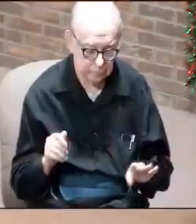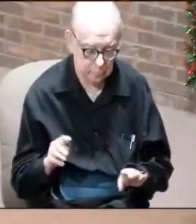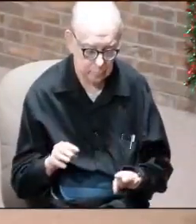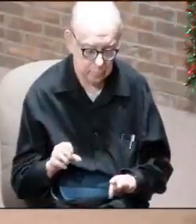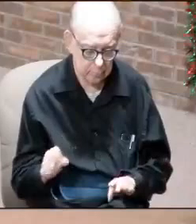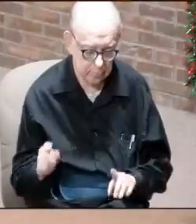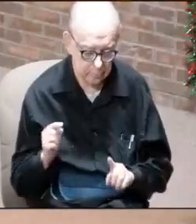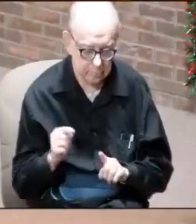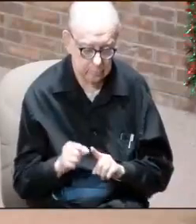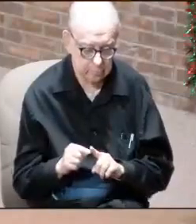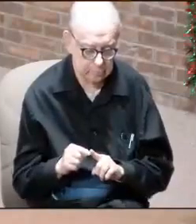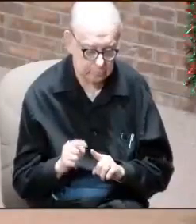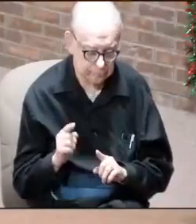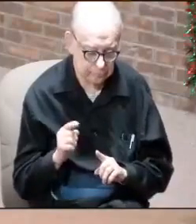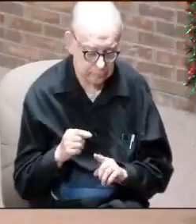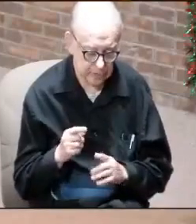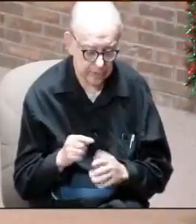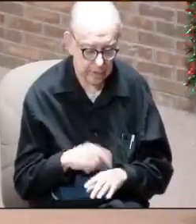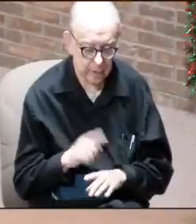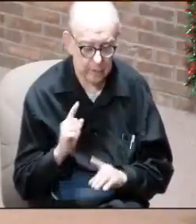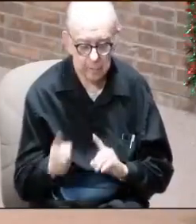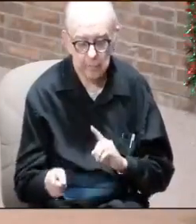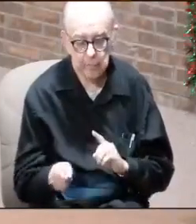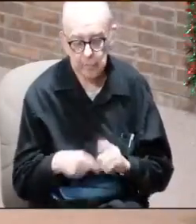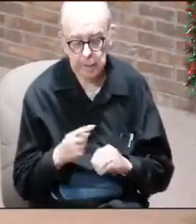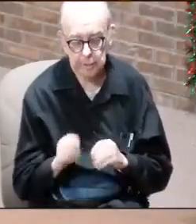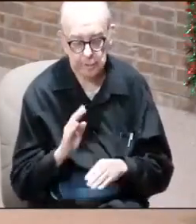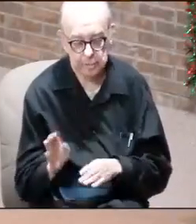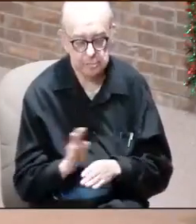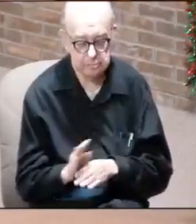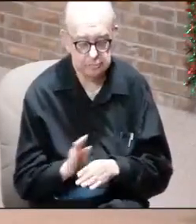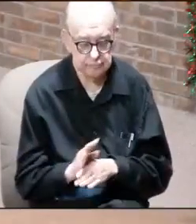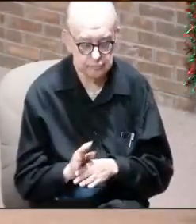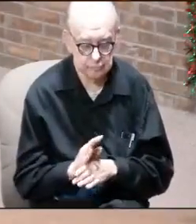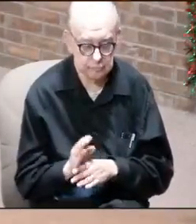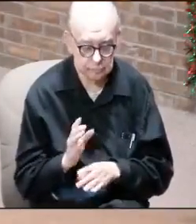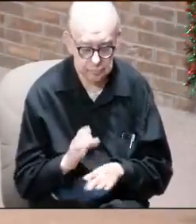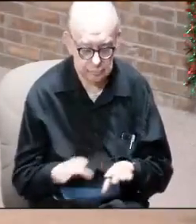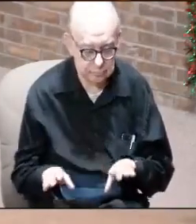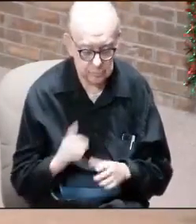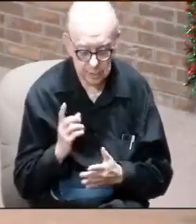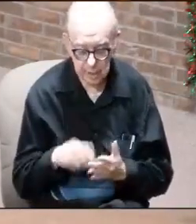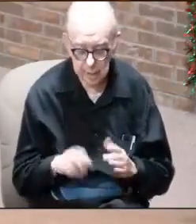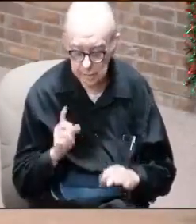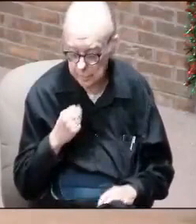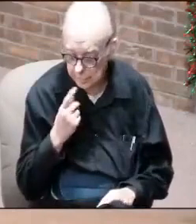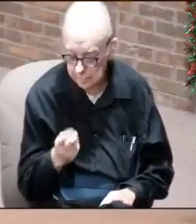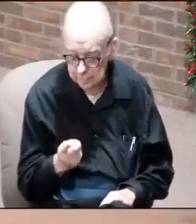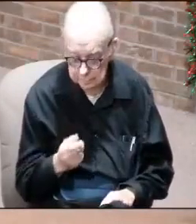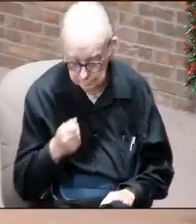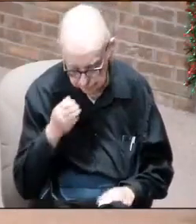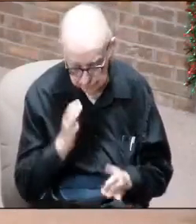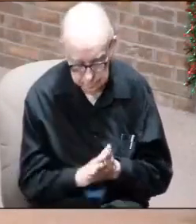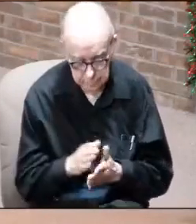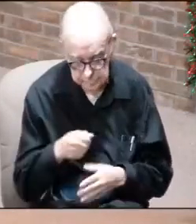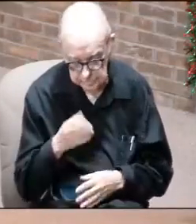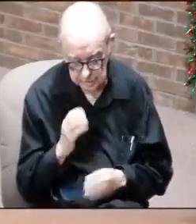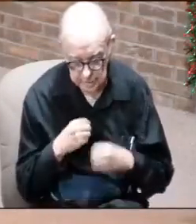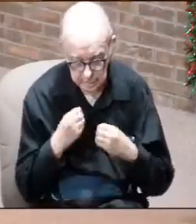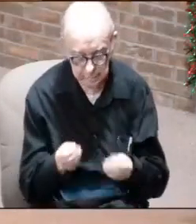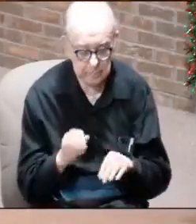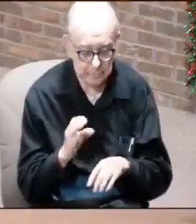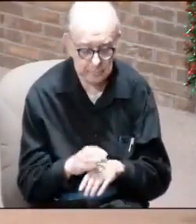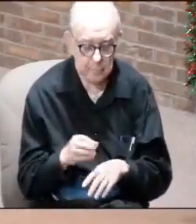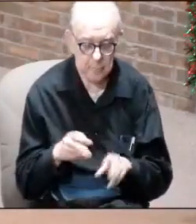then, you just go about your business and do what it is that I told you to do. And I believe that's what God is giving the church